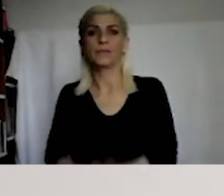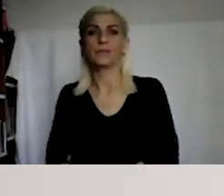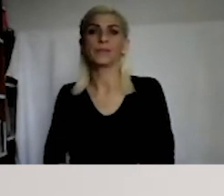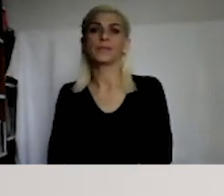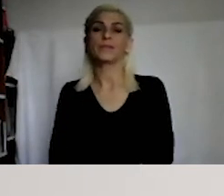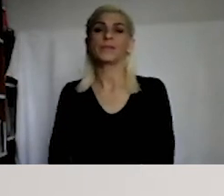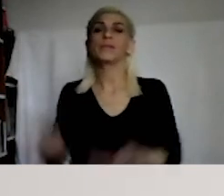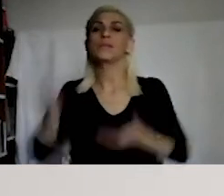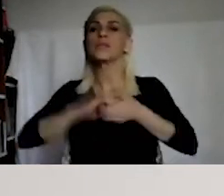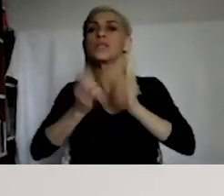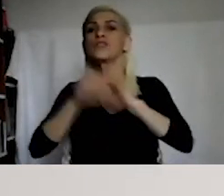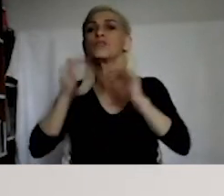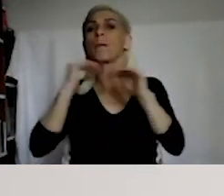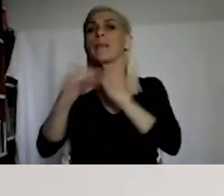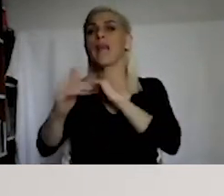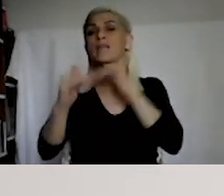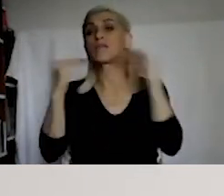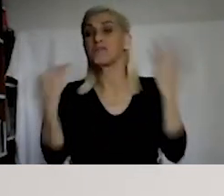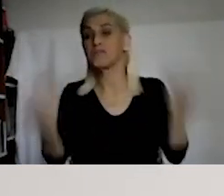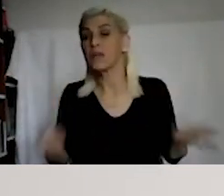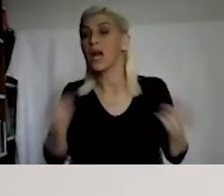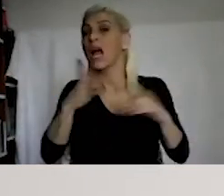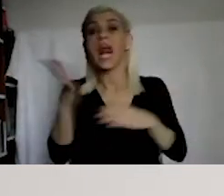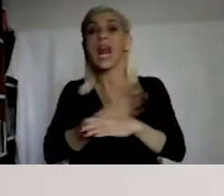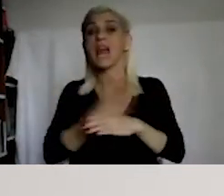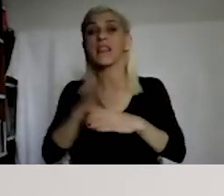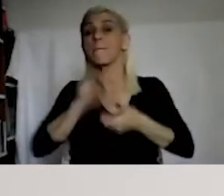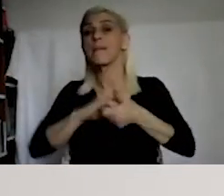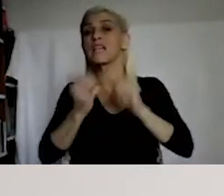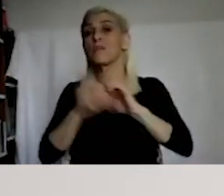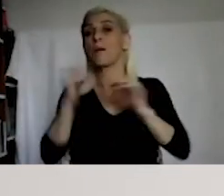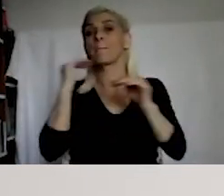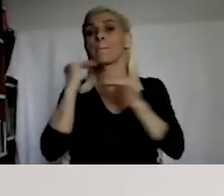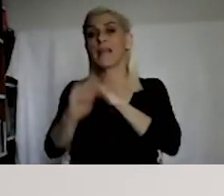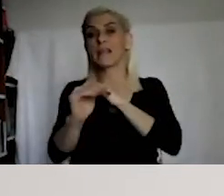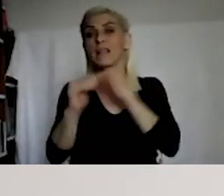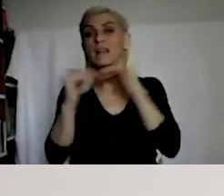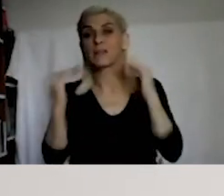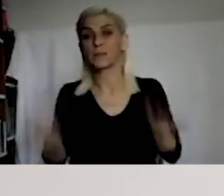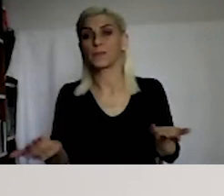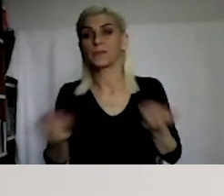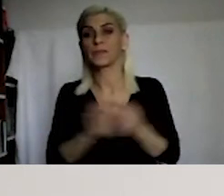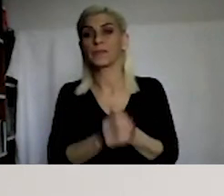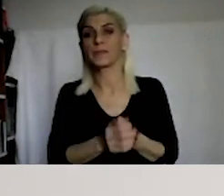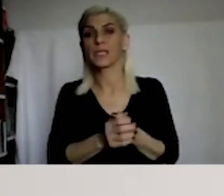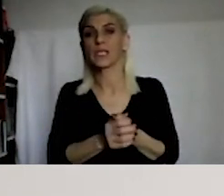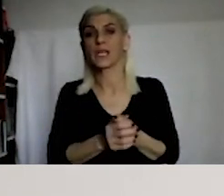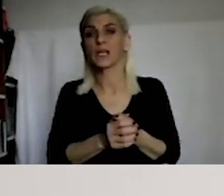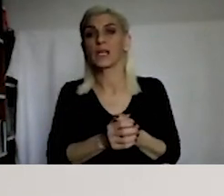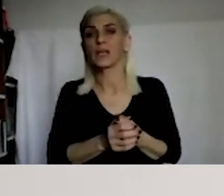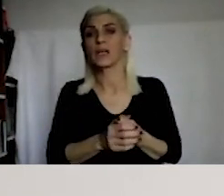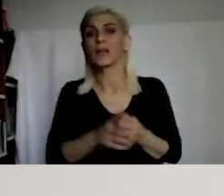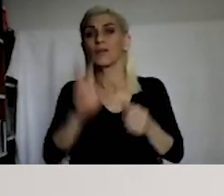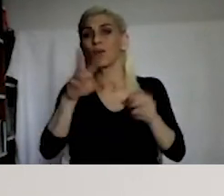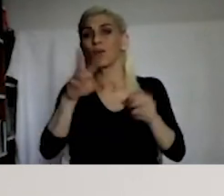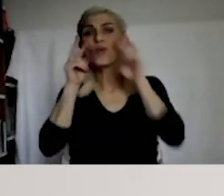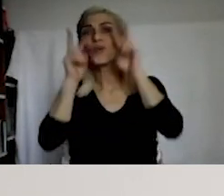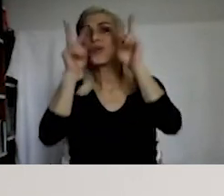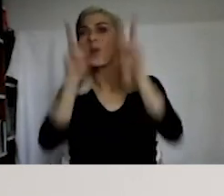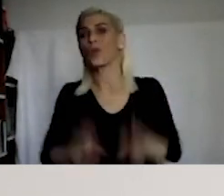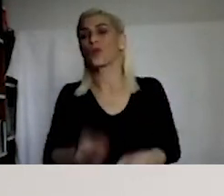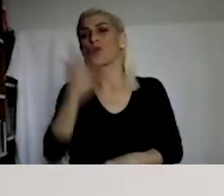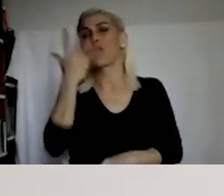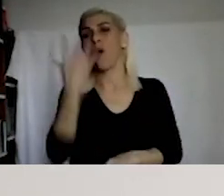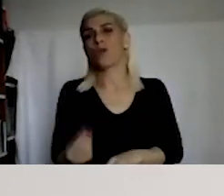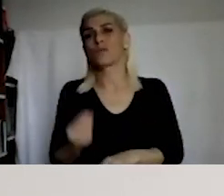I want to talk about the UN here. I'd like to make this robot